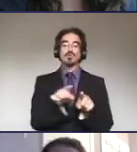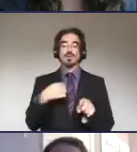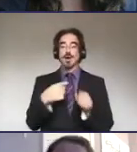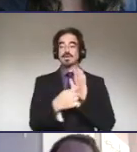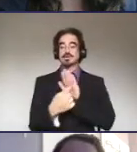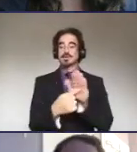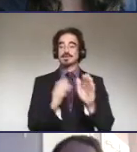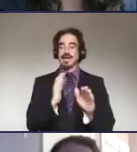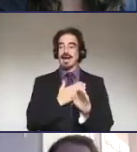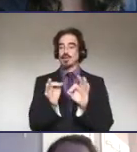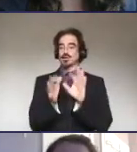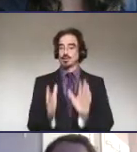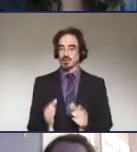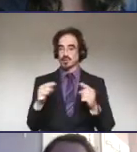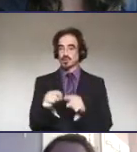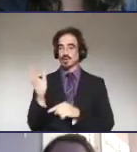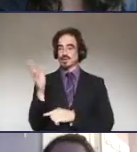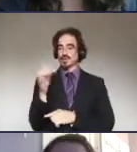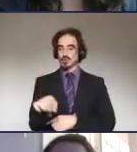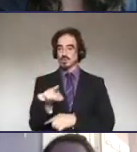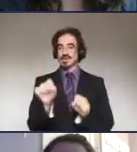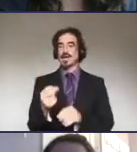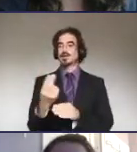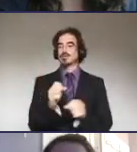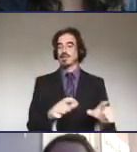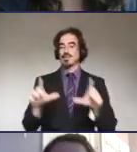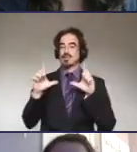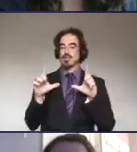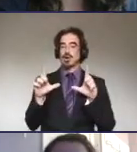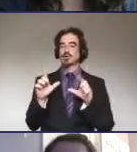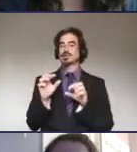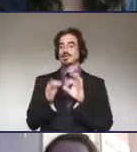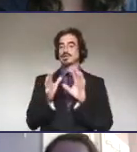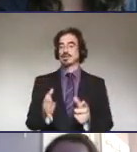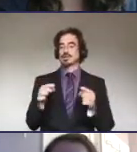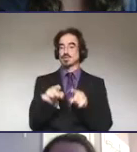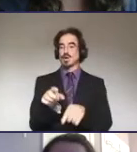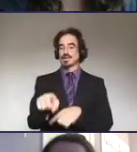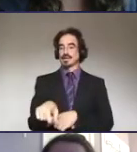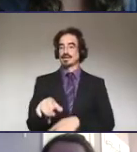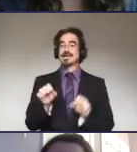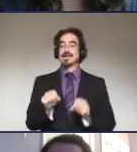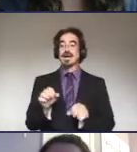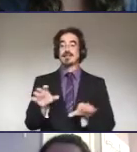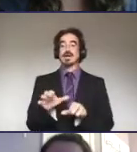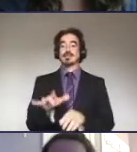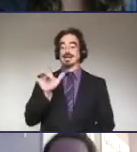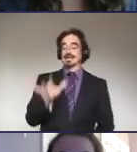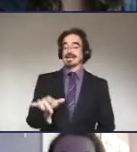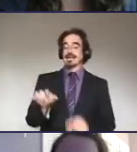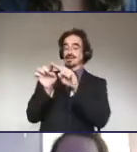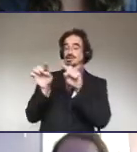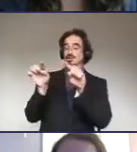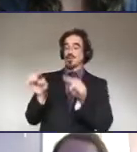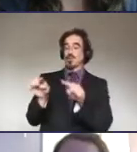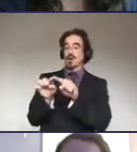interpreters during the presentation so you will be able to enlarge their videos as needed. This can be done by clicking the single square icon